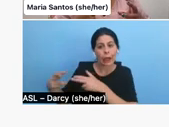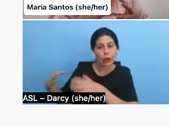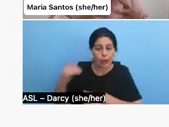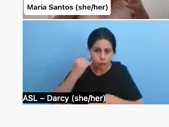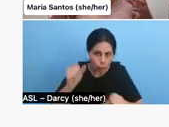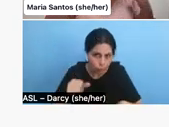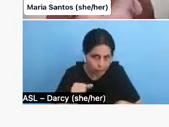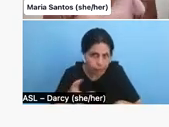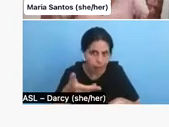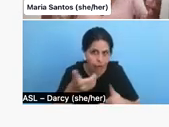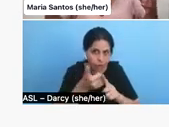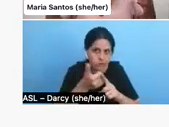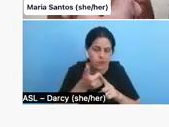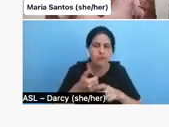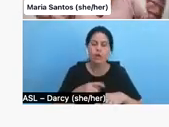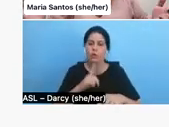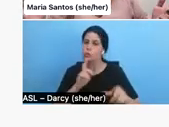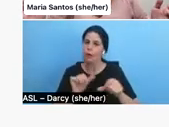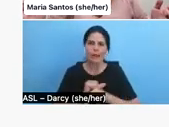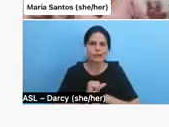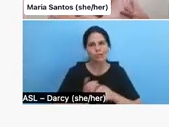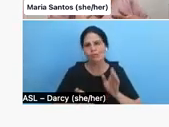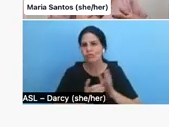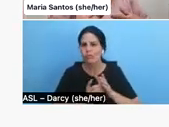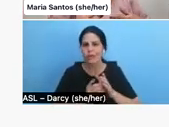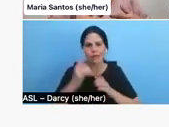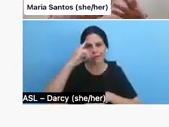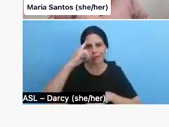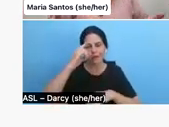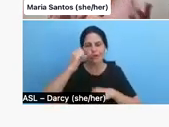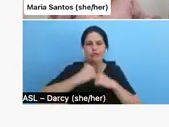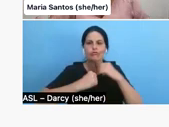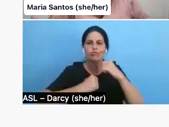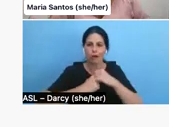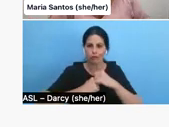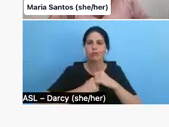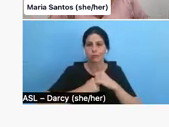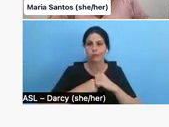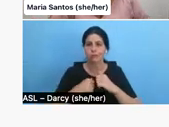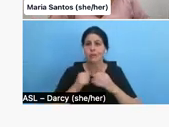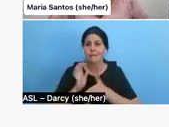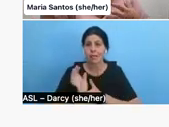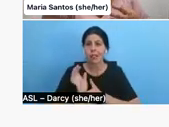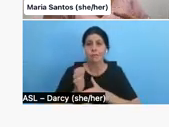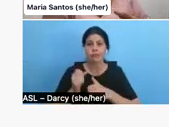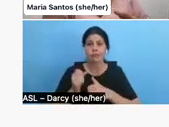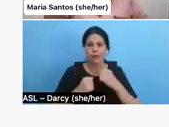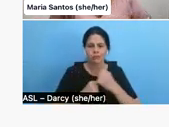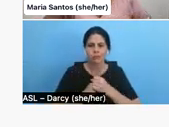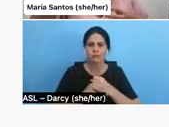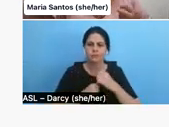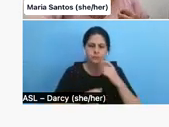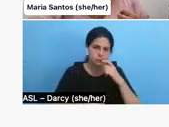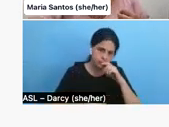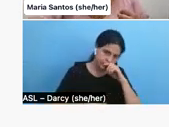actually start rethinking the structure of the film and what the material requires out of you and not necessarily